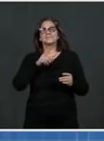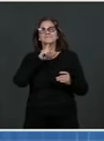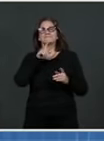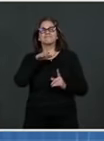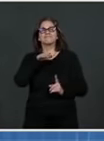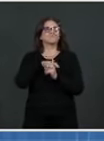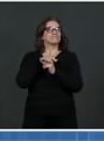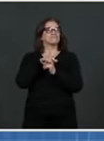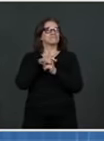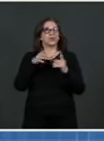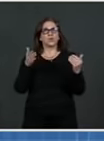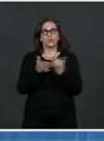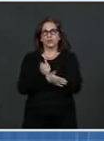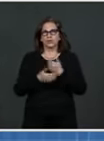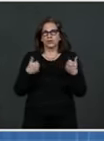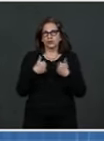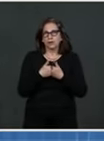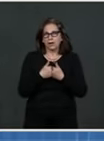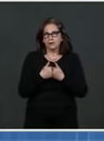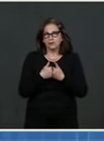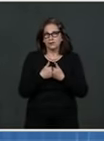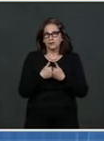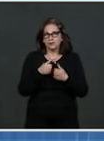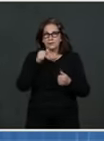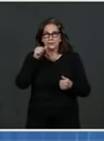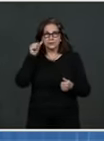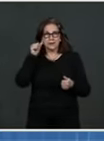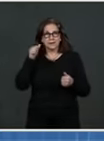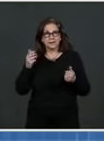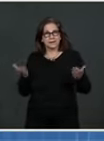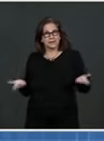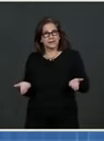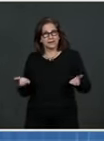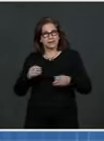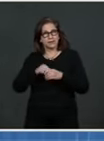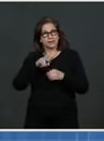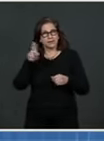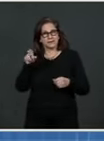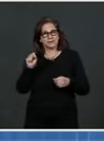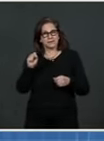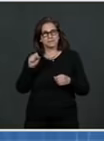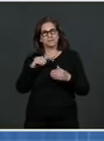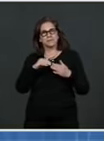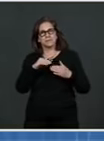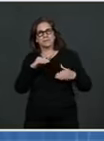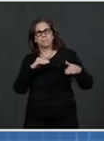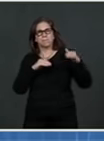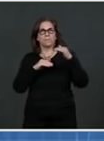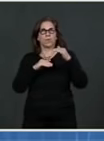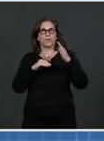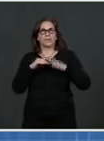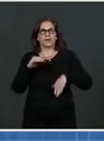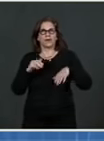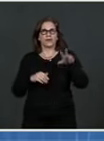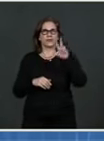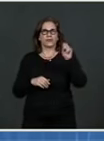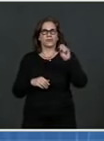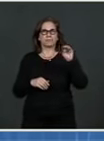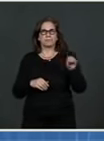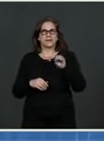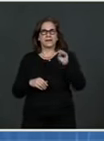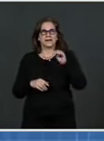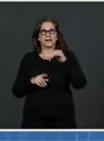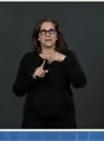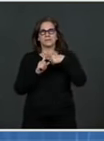Yesterday, we in the United States surpassed 30 million cases of COVID-19. CDC's most